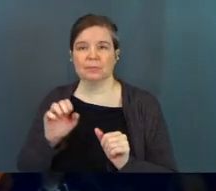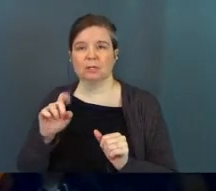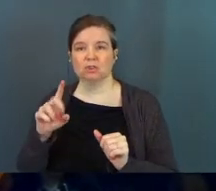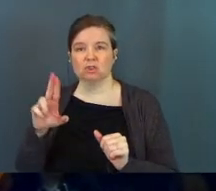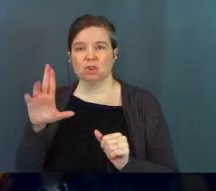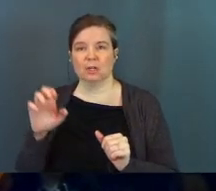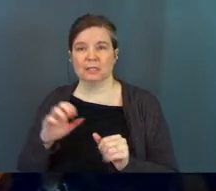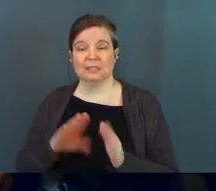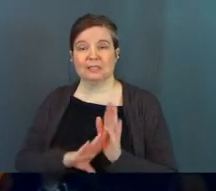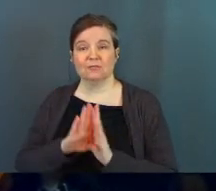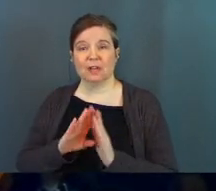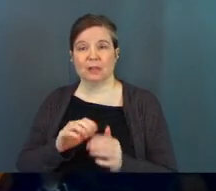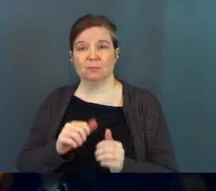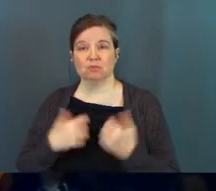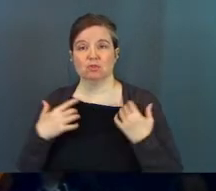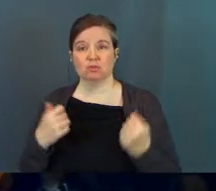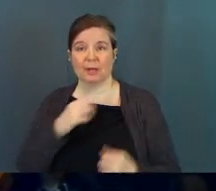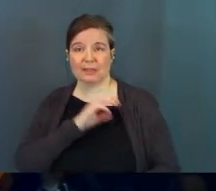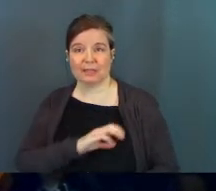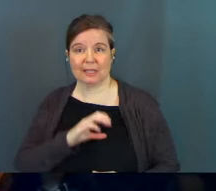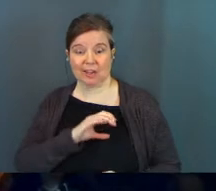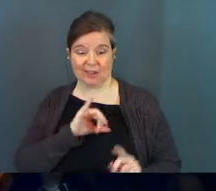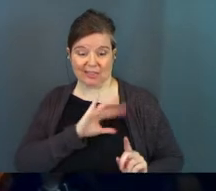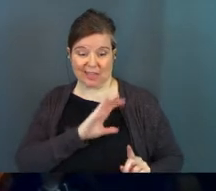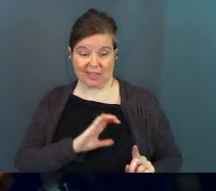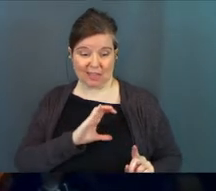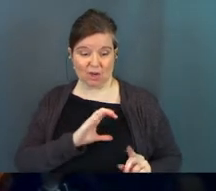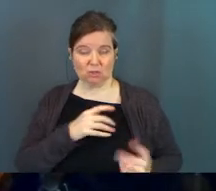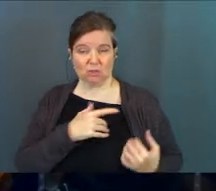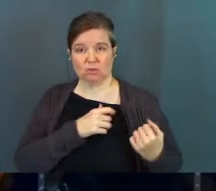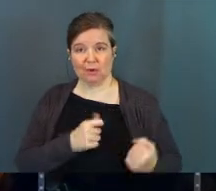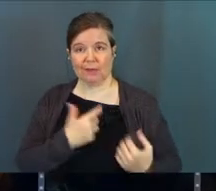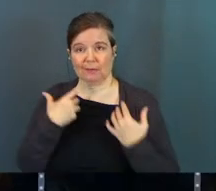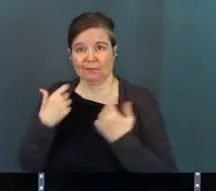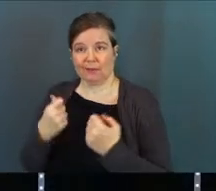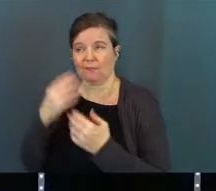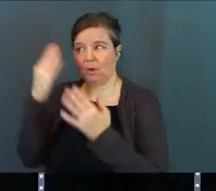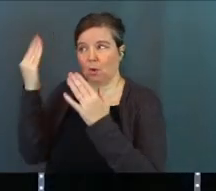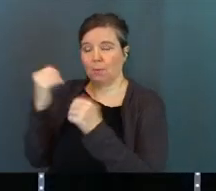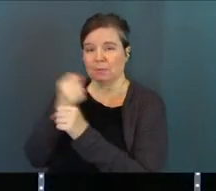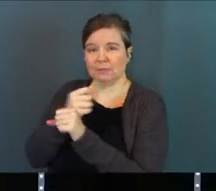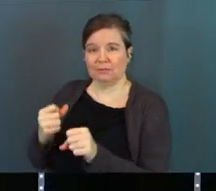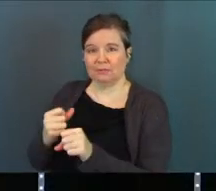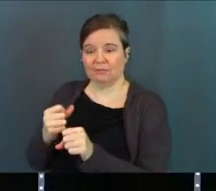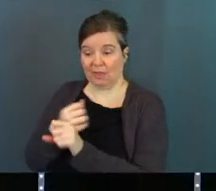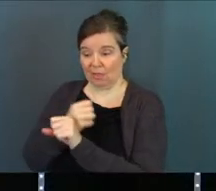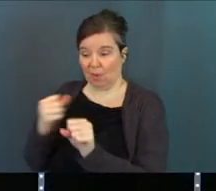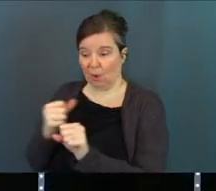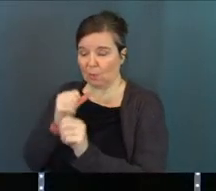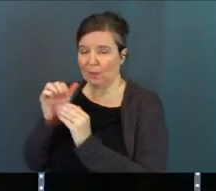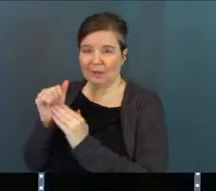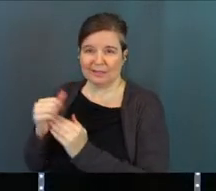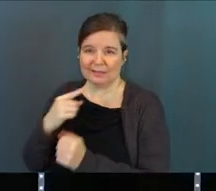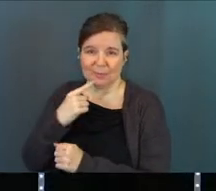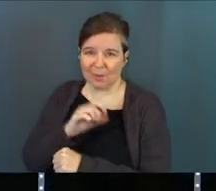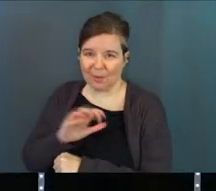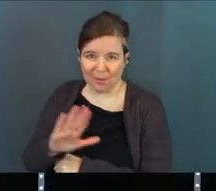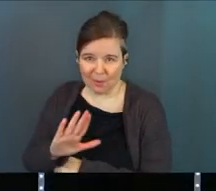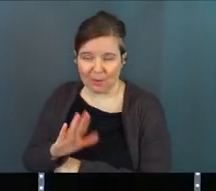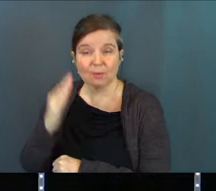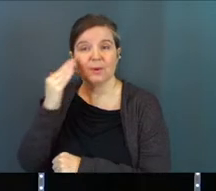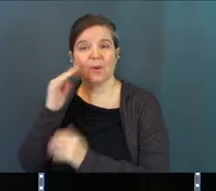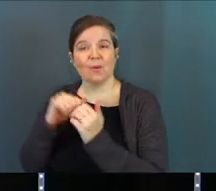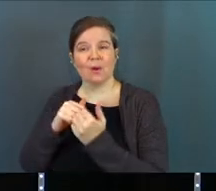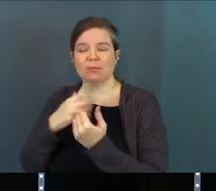strength of character, and character strengthens our confident hope of salvation. And this hope will not lead to disappointment, for we know how